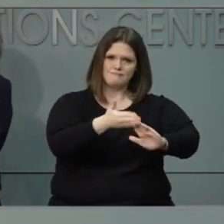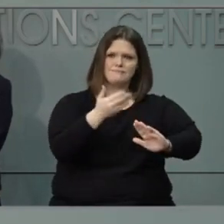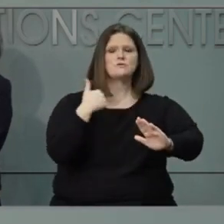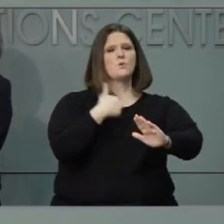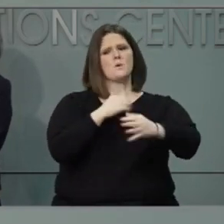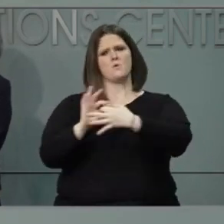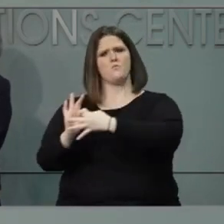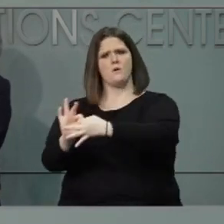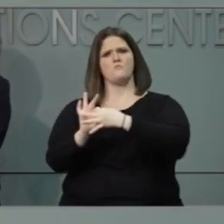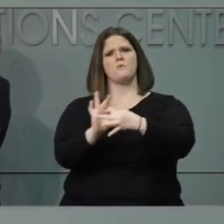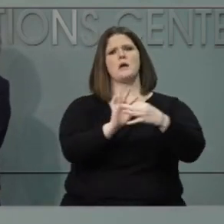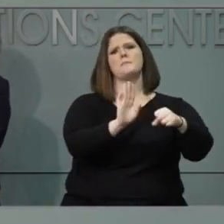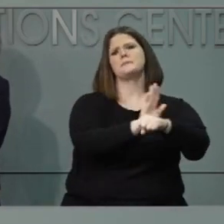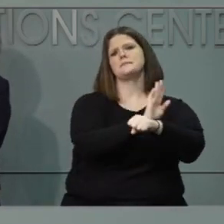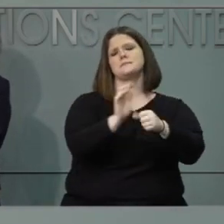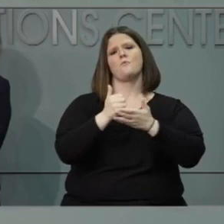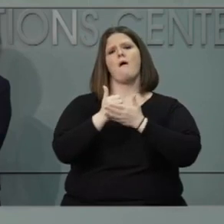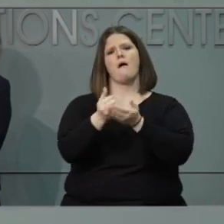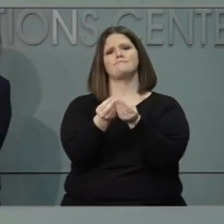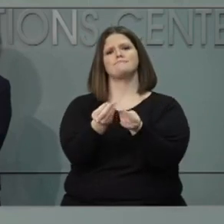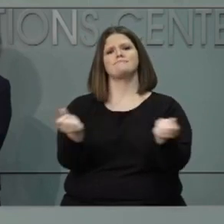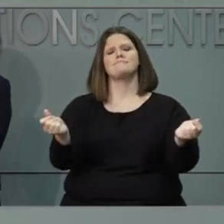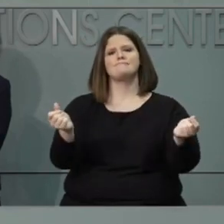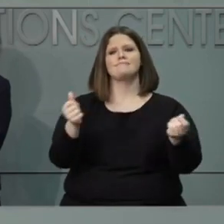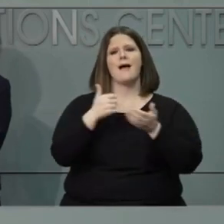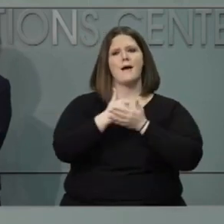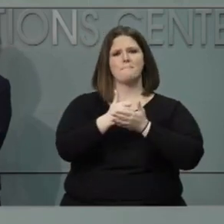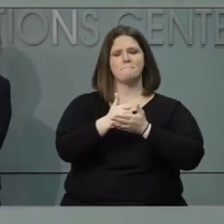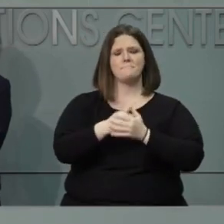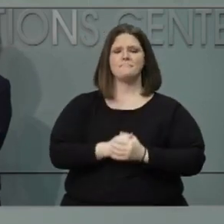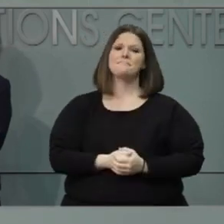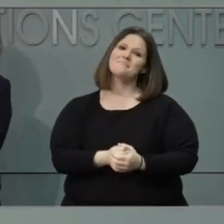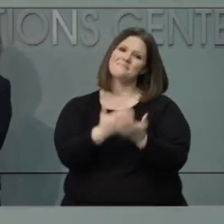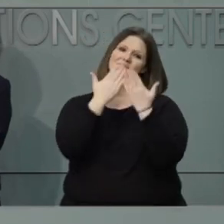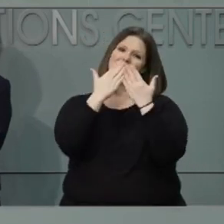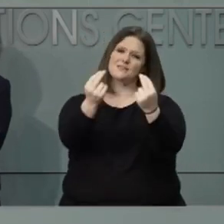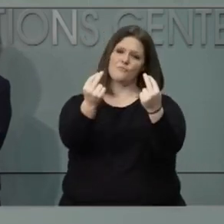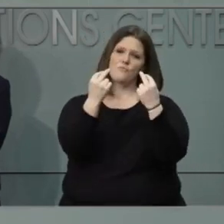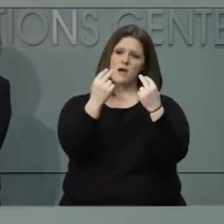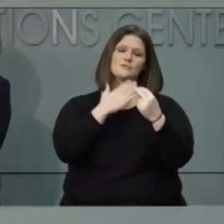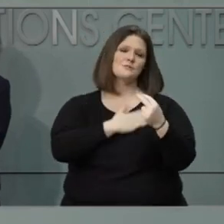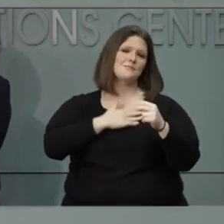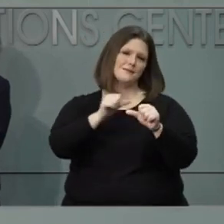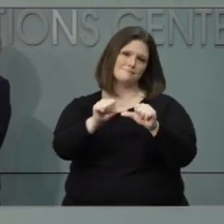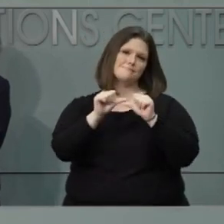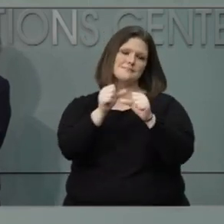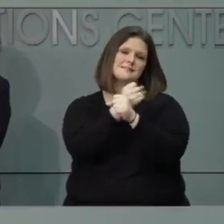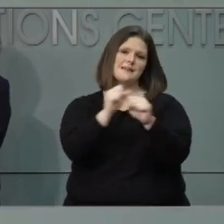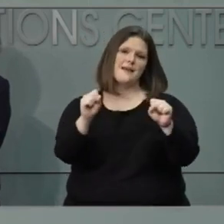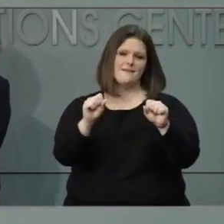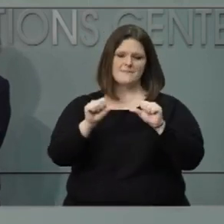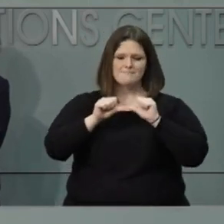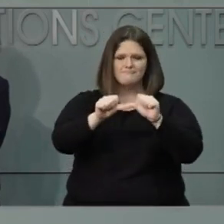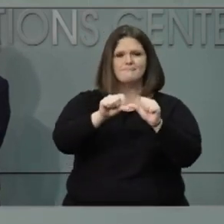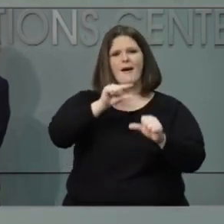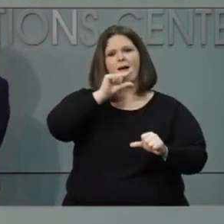done. Thank you all for joining us today and please stay safe over the holidays. Thank you.